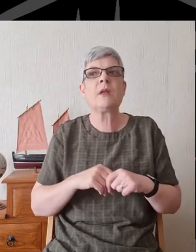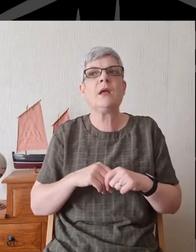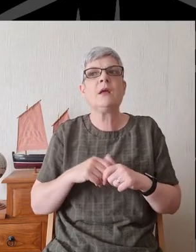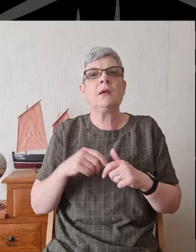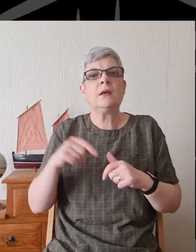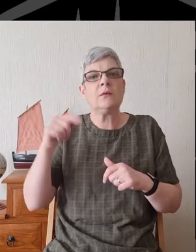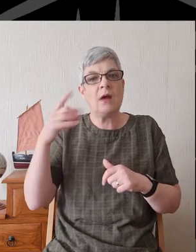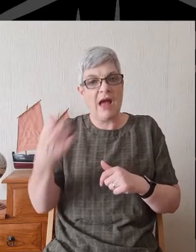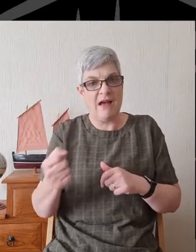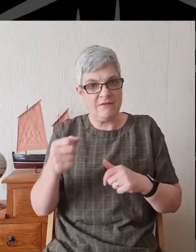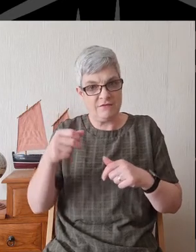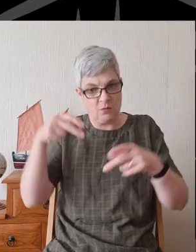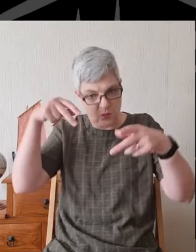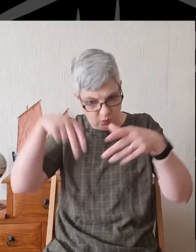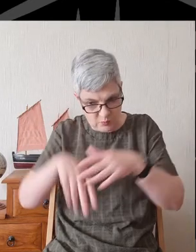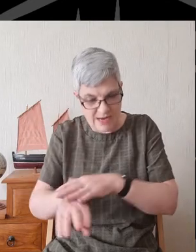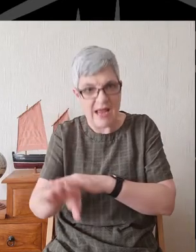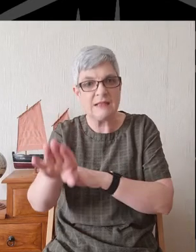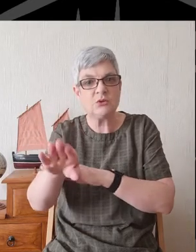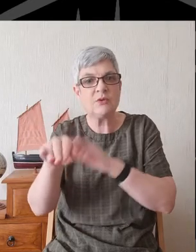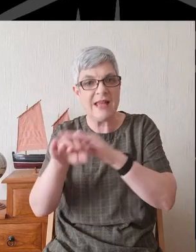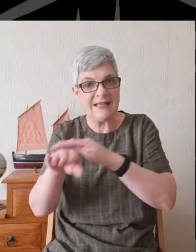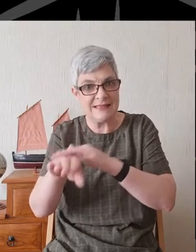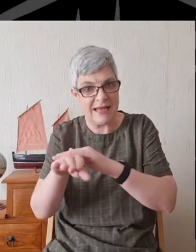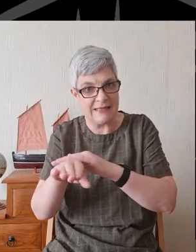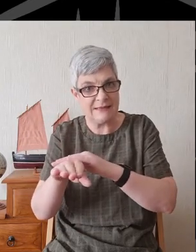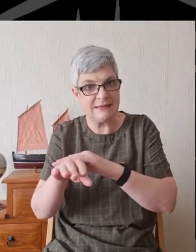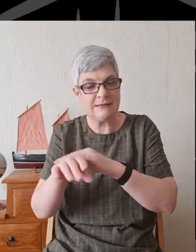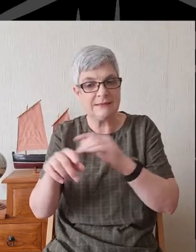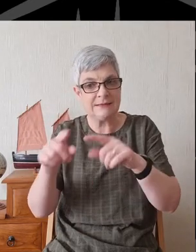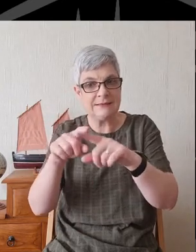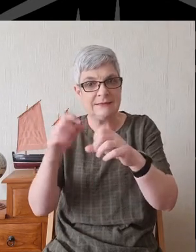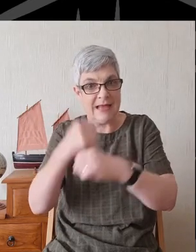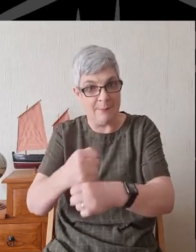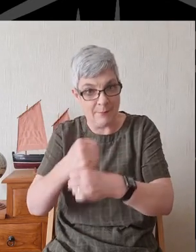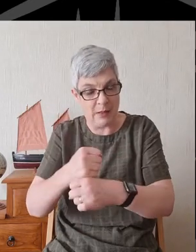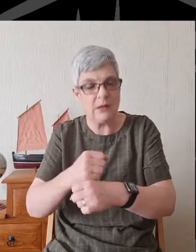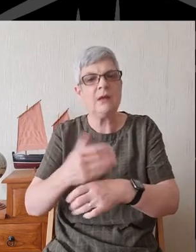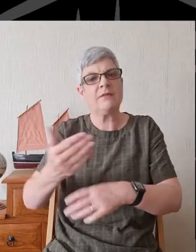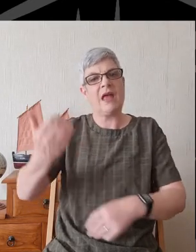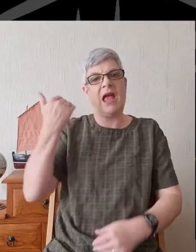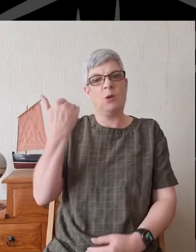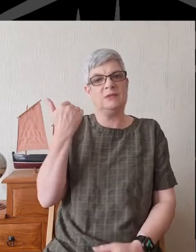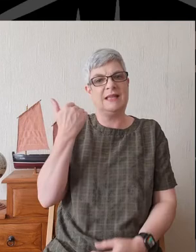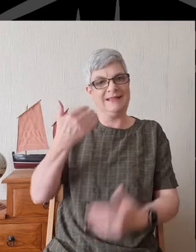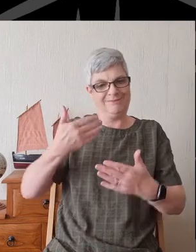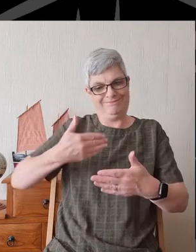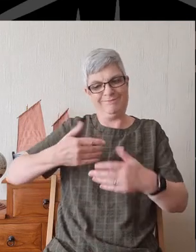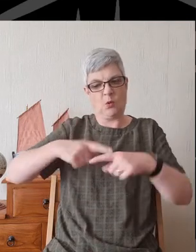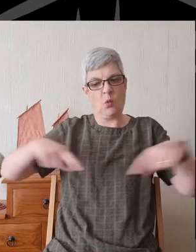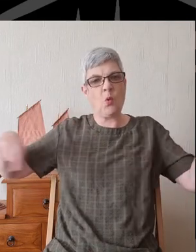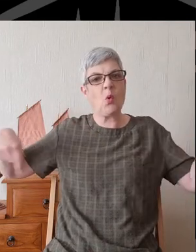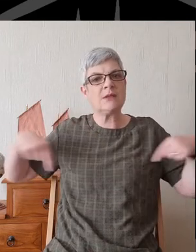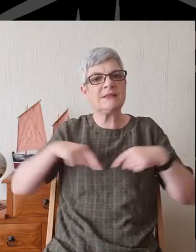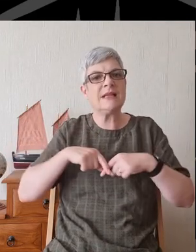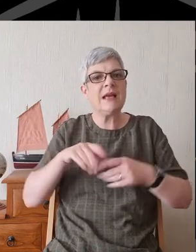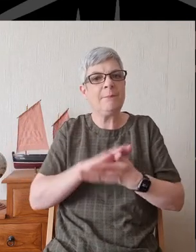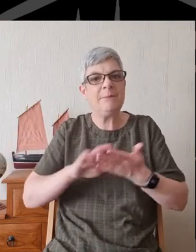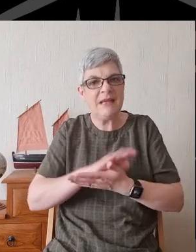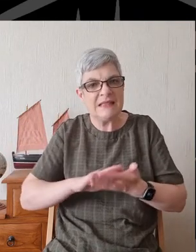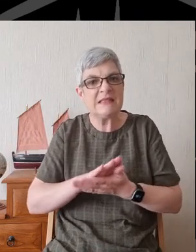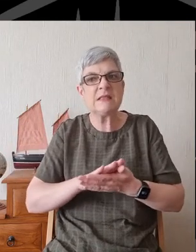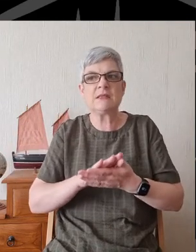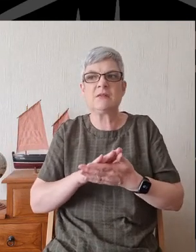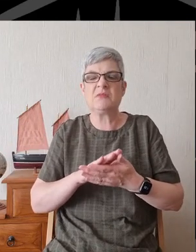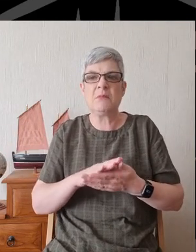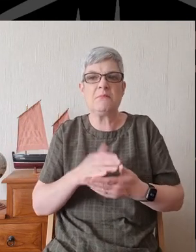is the way into the further, into the temple. The outer courts was where even the non-Jews, even the Gentiles could assemble, even the women could turn up,